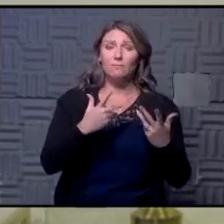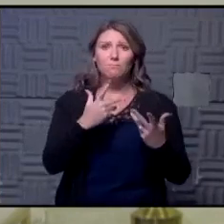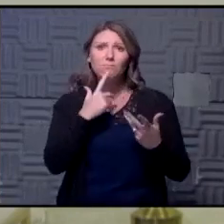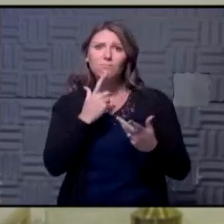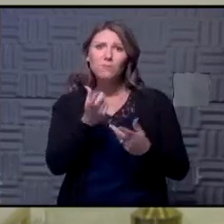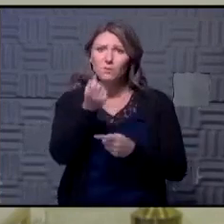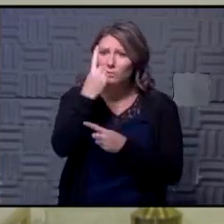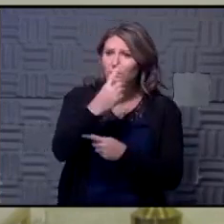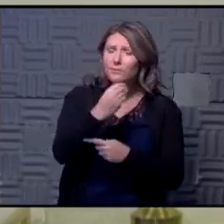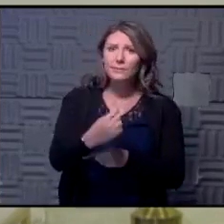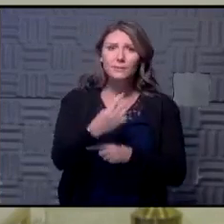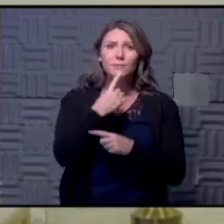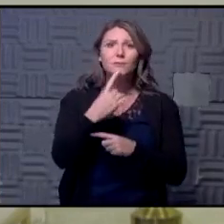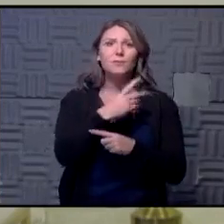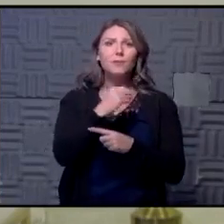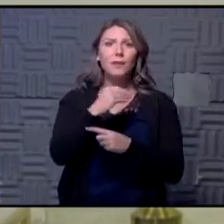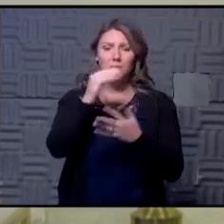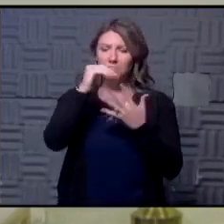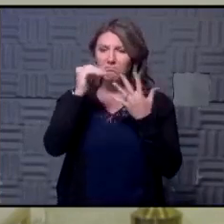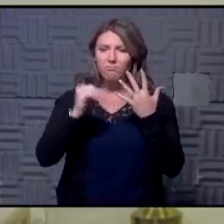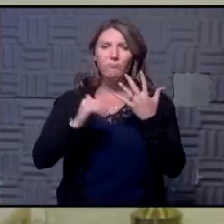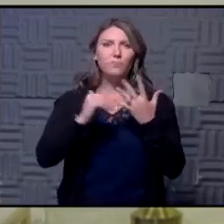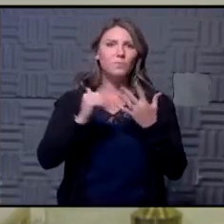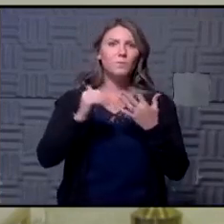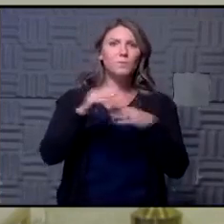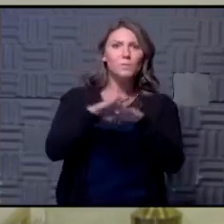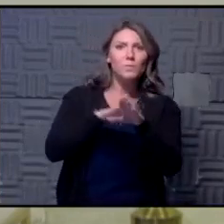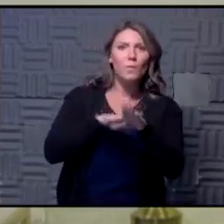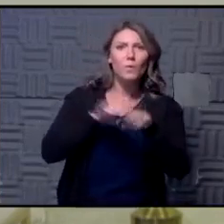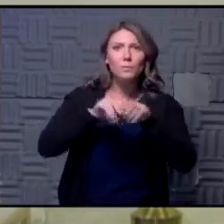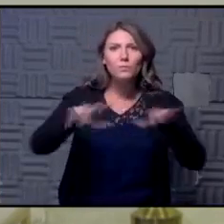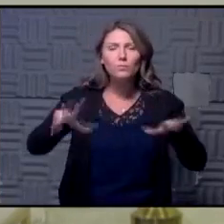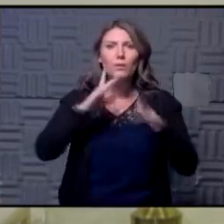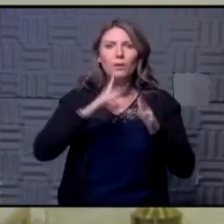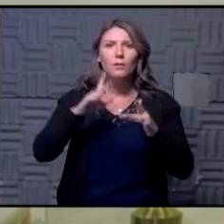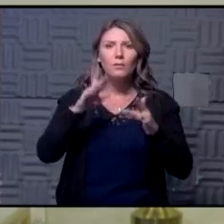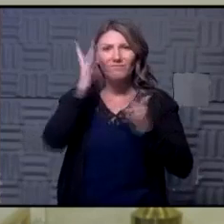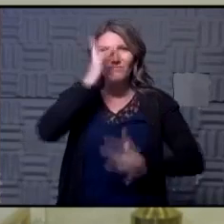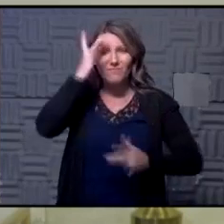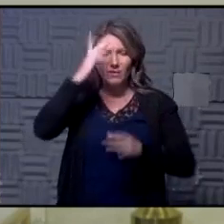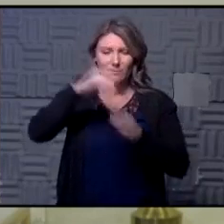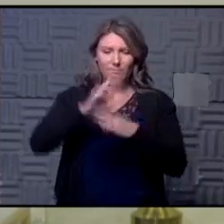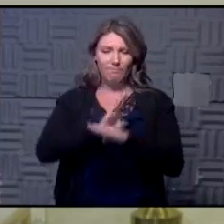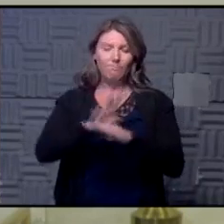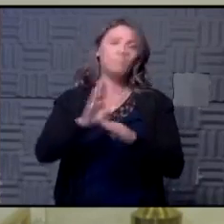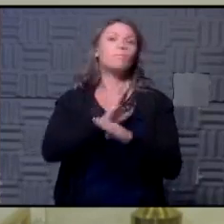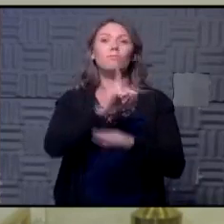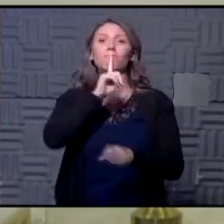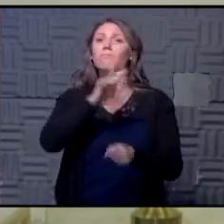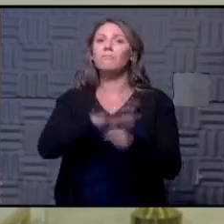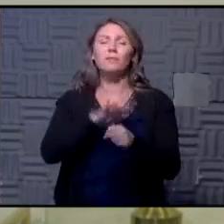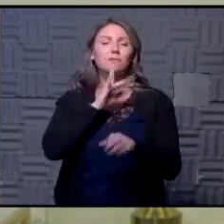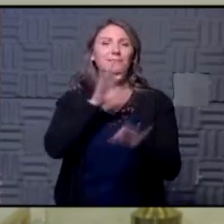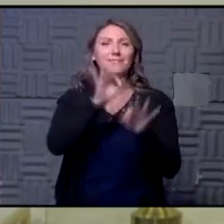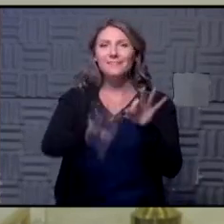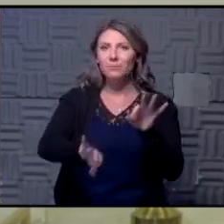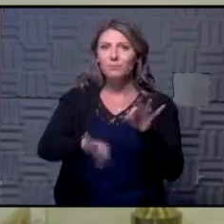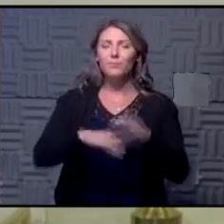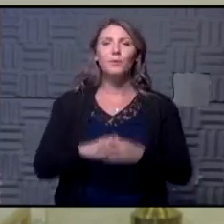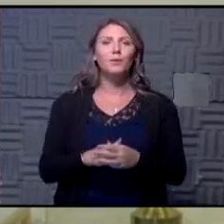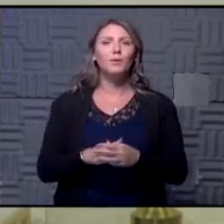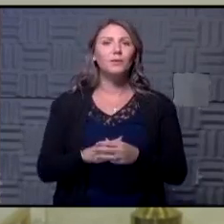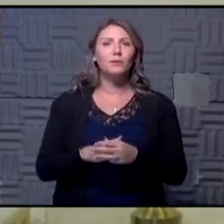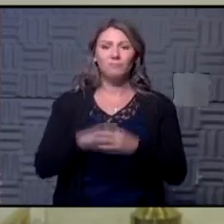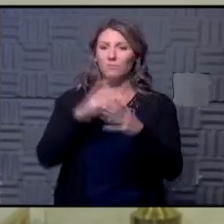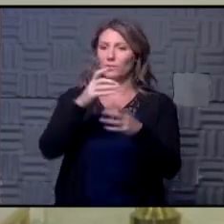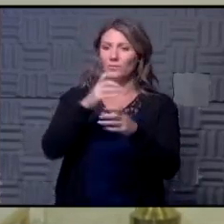they're taking steps to help slow slow the spread of the virus in their businesses the pledge is it's really simple to take you can